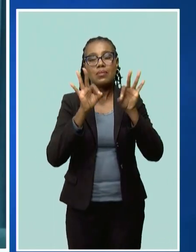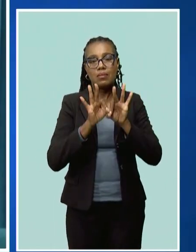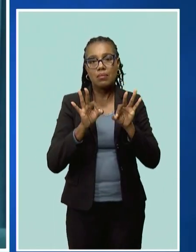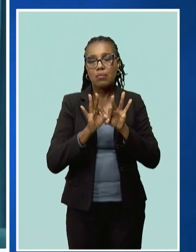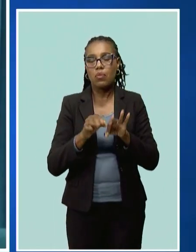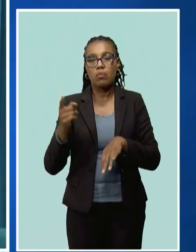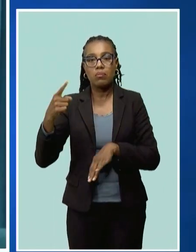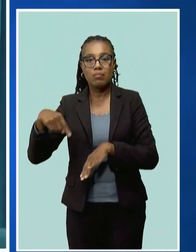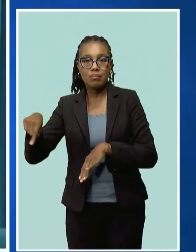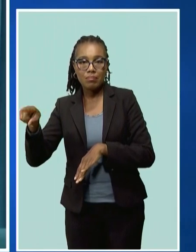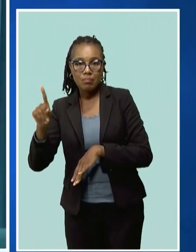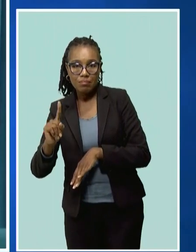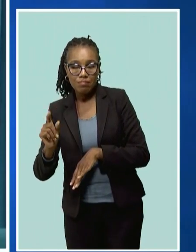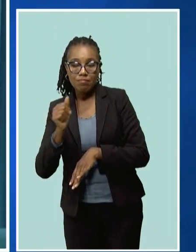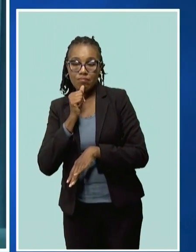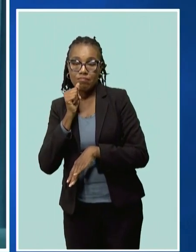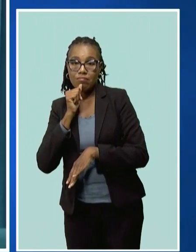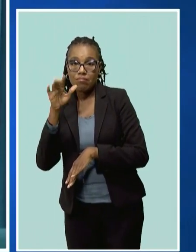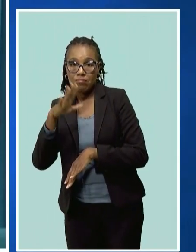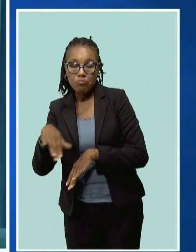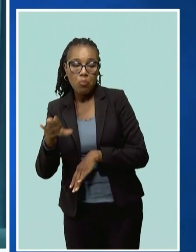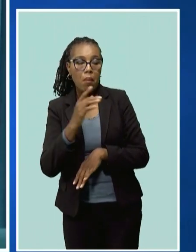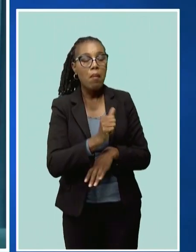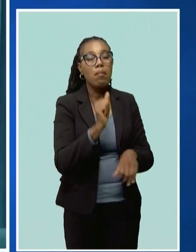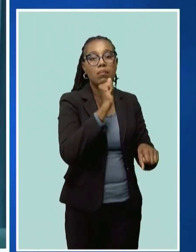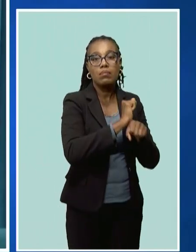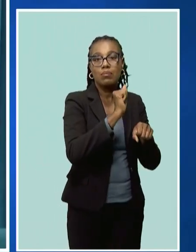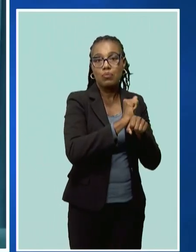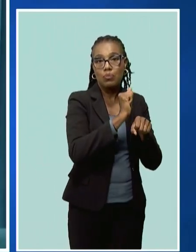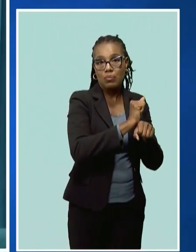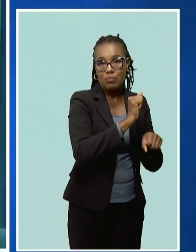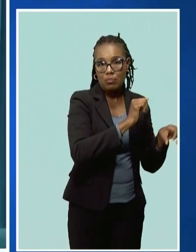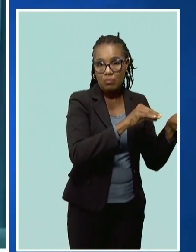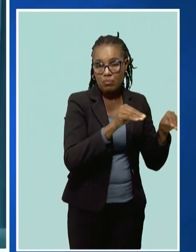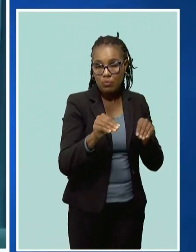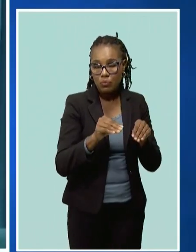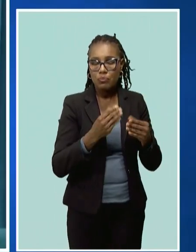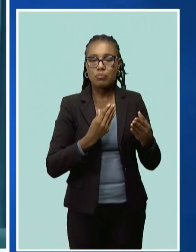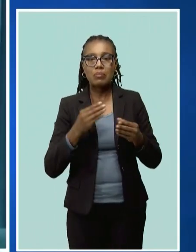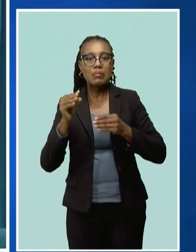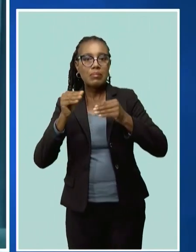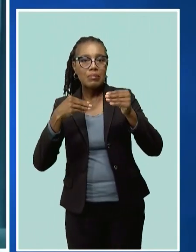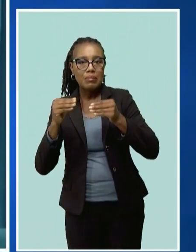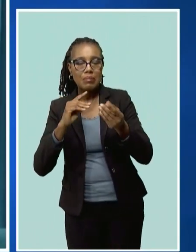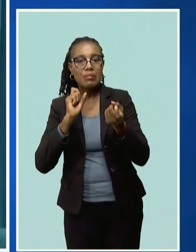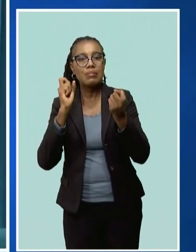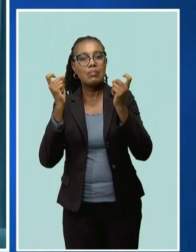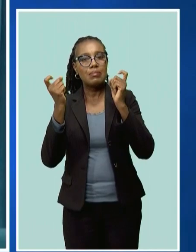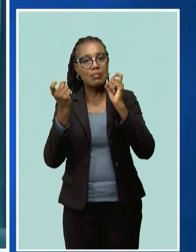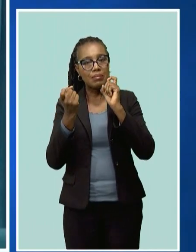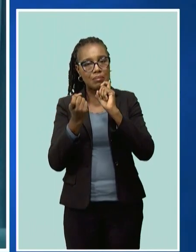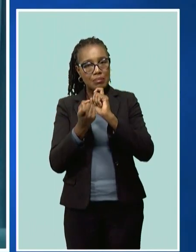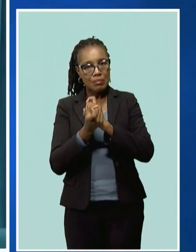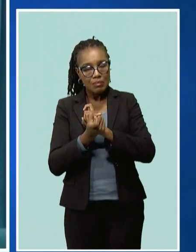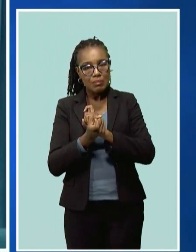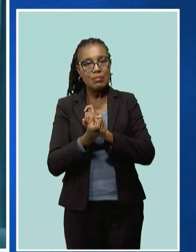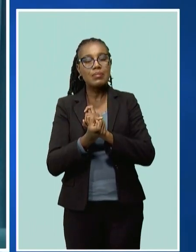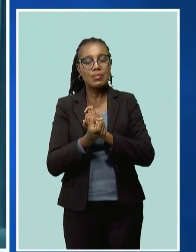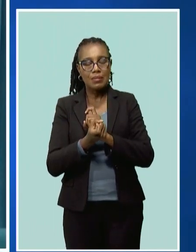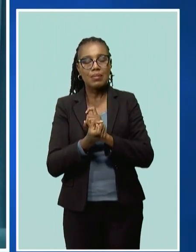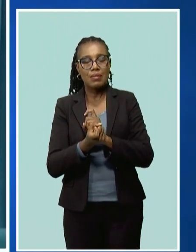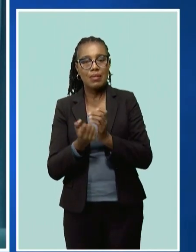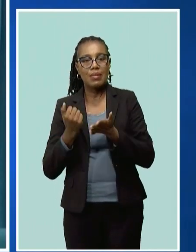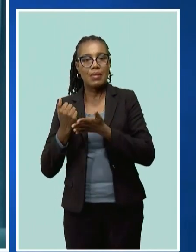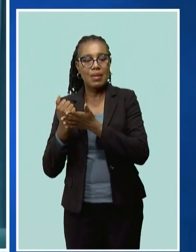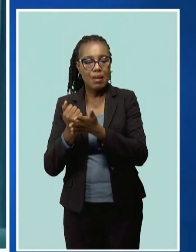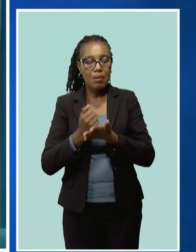the private sector and the labour movement adapt and evolve in a manner to better equip our